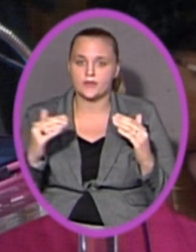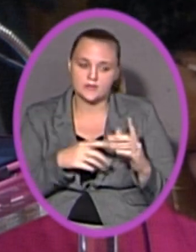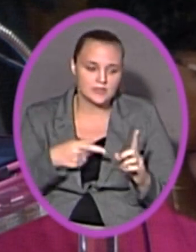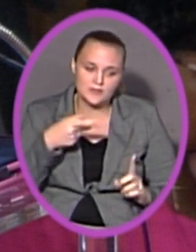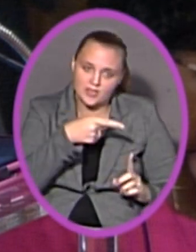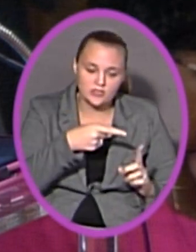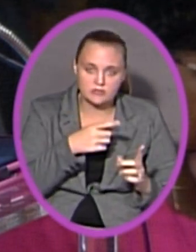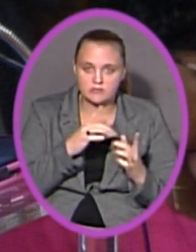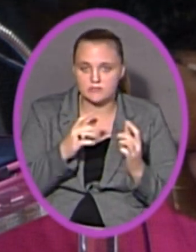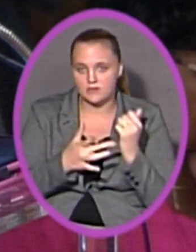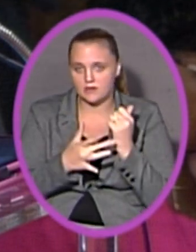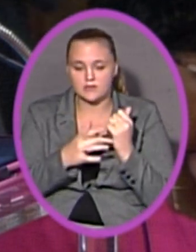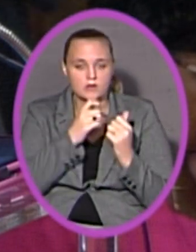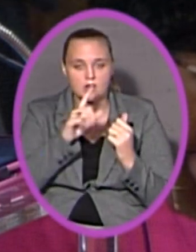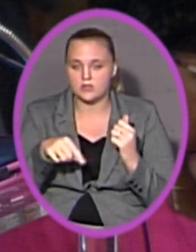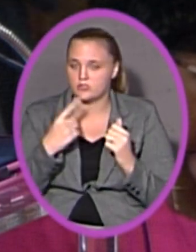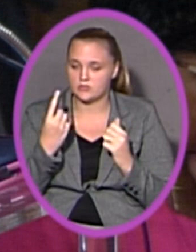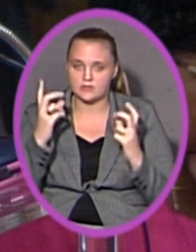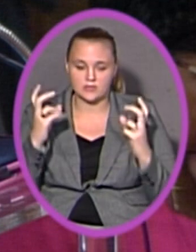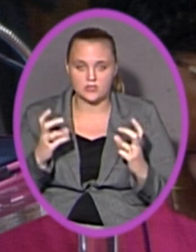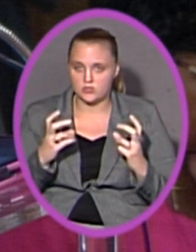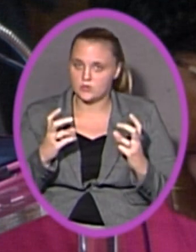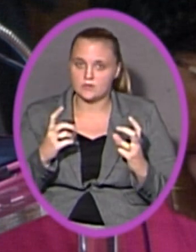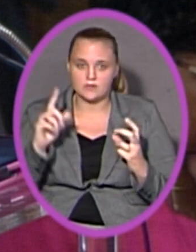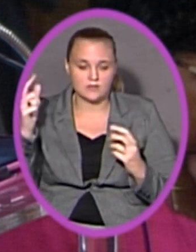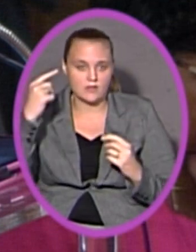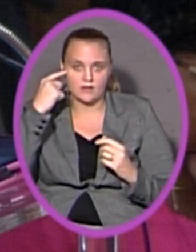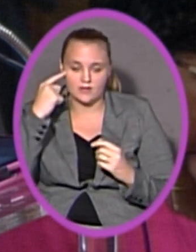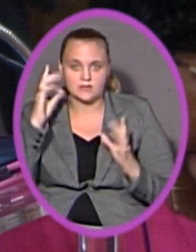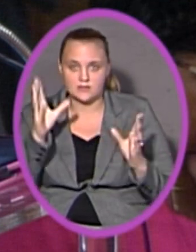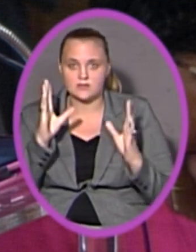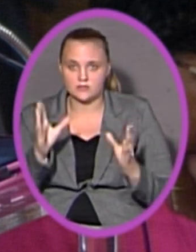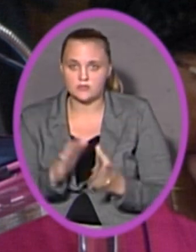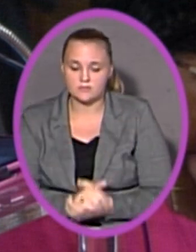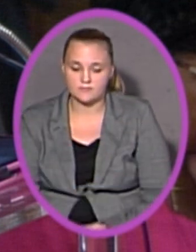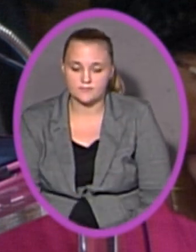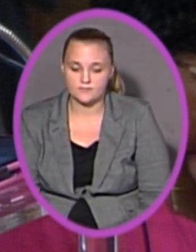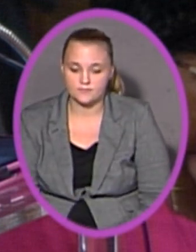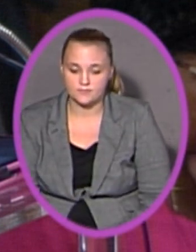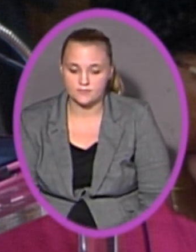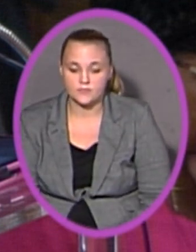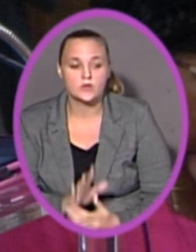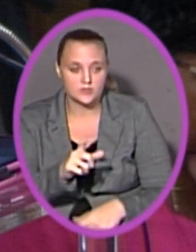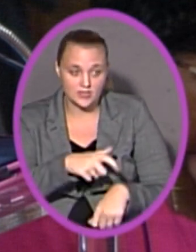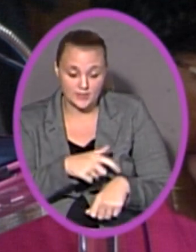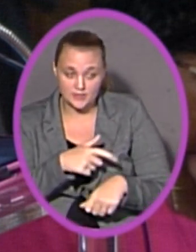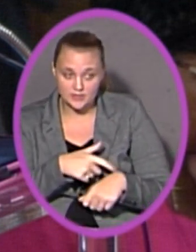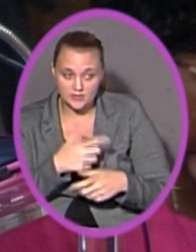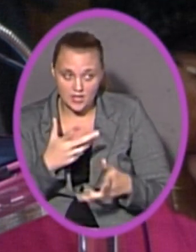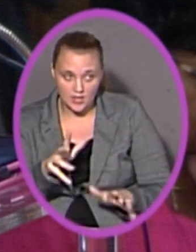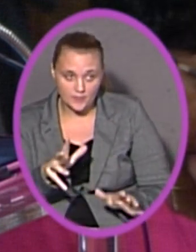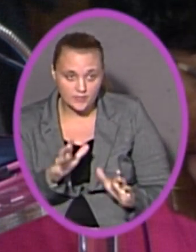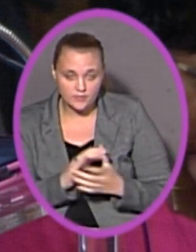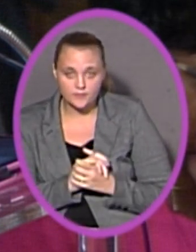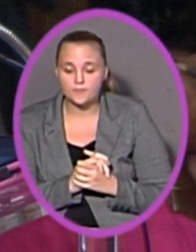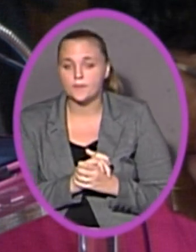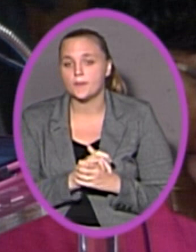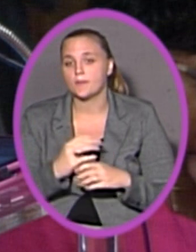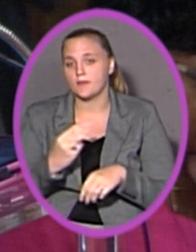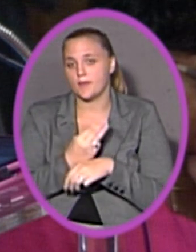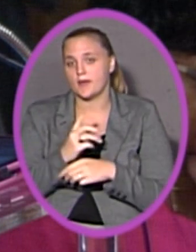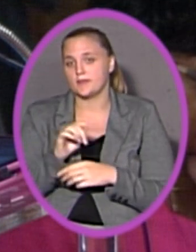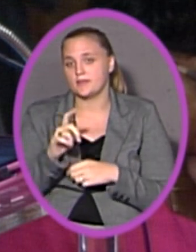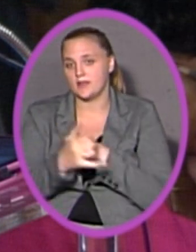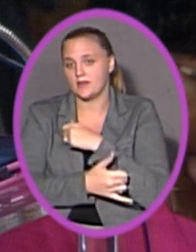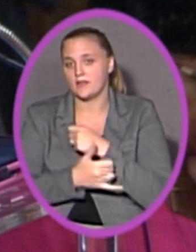are not just issues that warrant Tallahassee's attention. Your time is up, but you can wrap it up. Yes. I'd like to know what Miami-Dade County